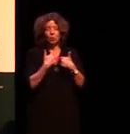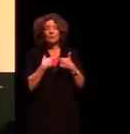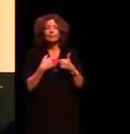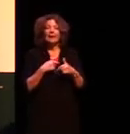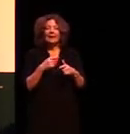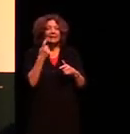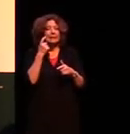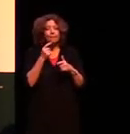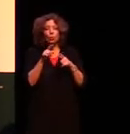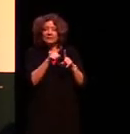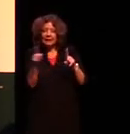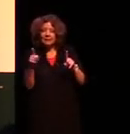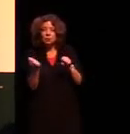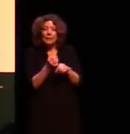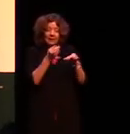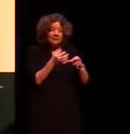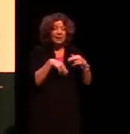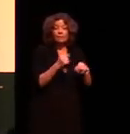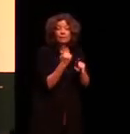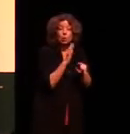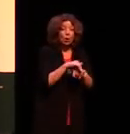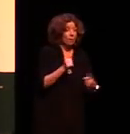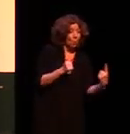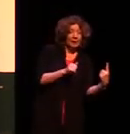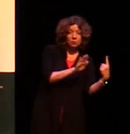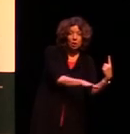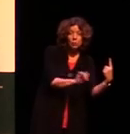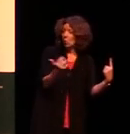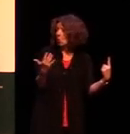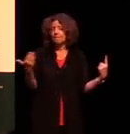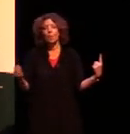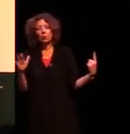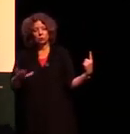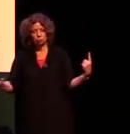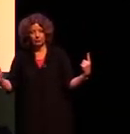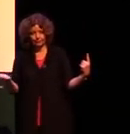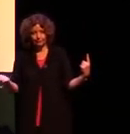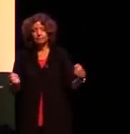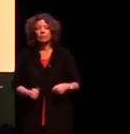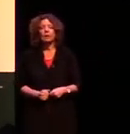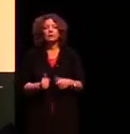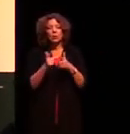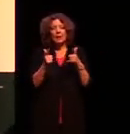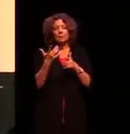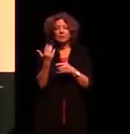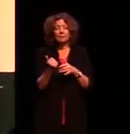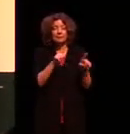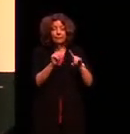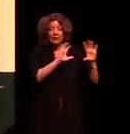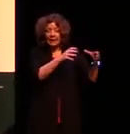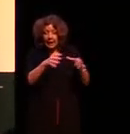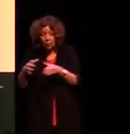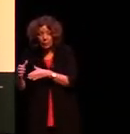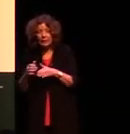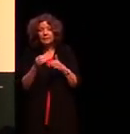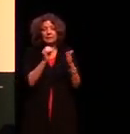to make a decision about whether I'm talking about one or more so languages have lots of categories that they